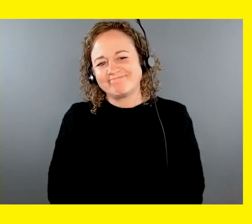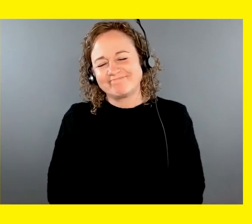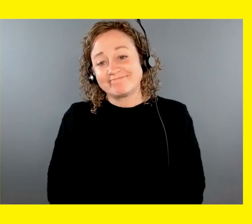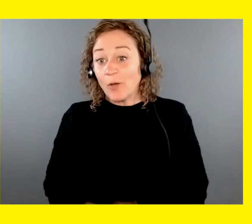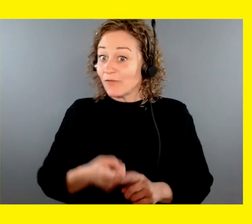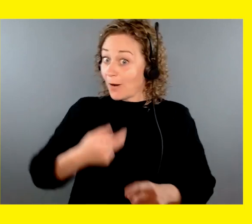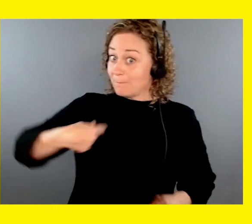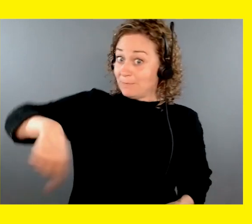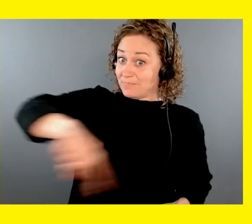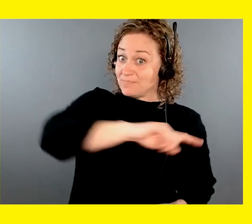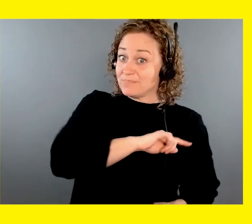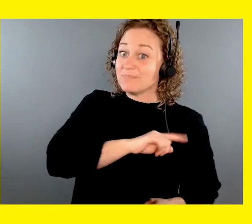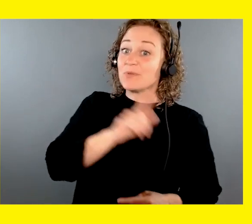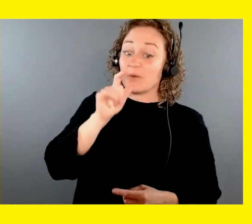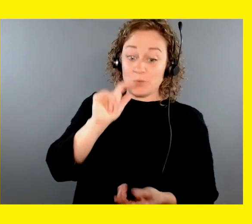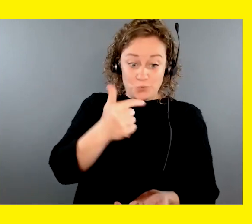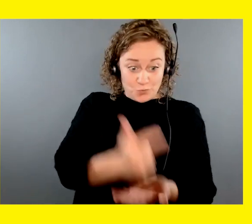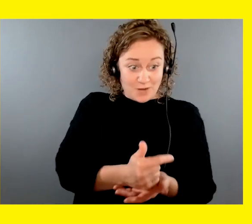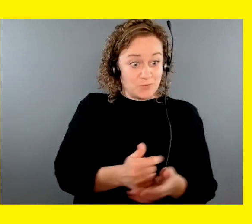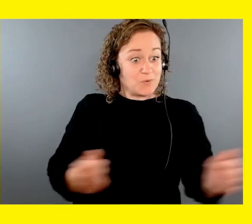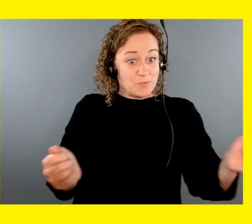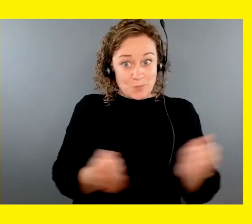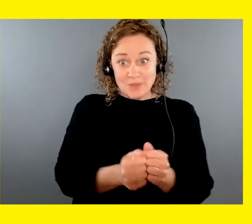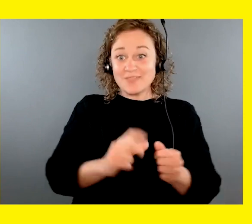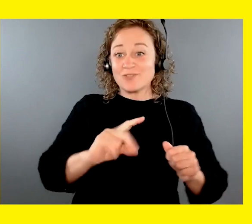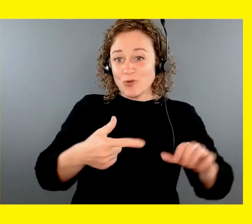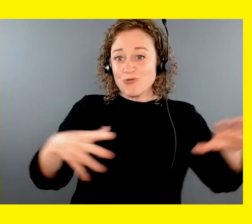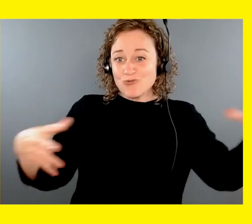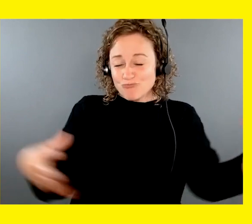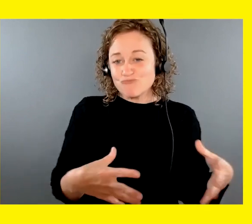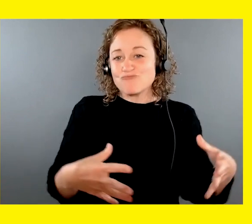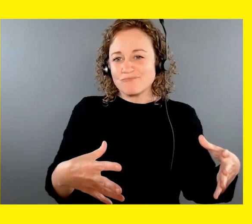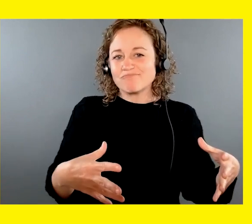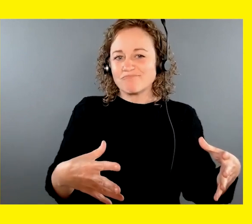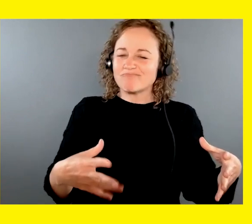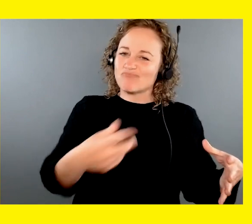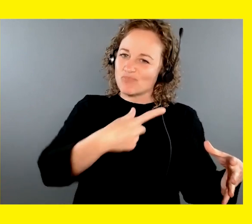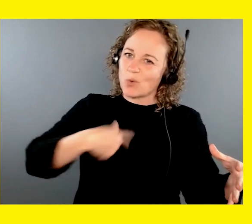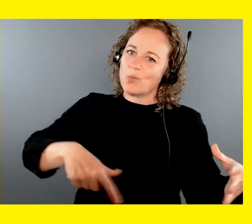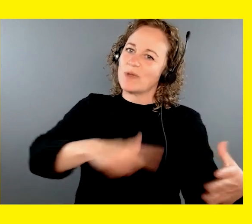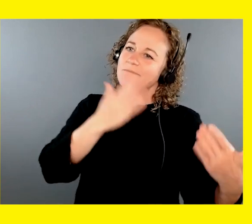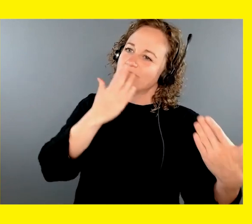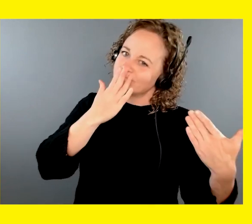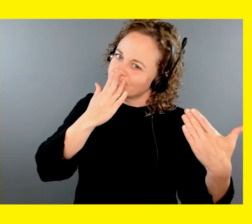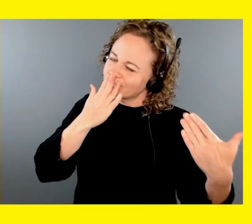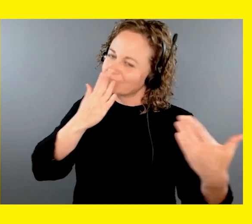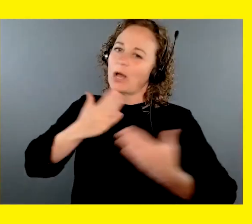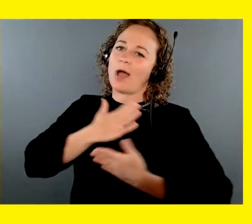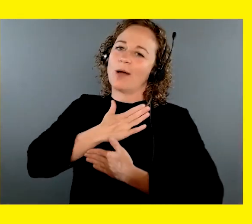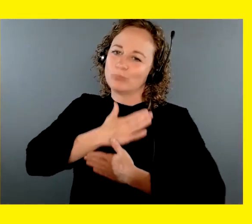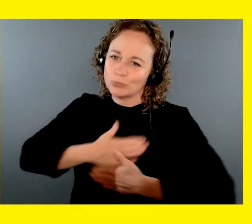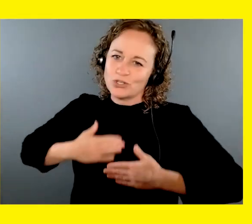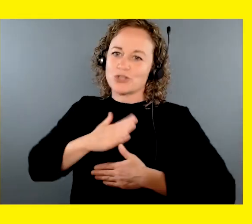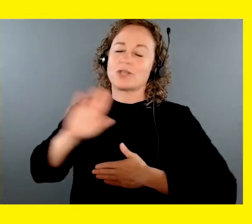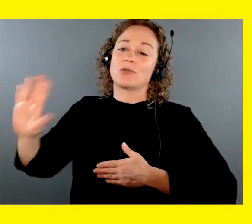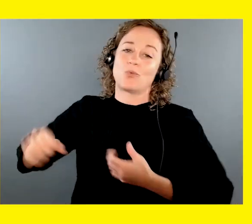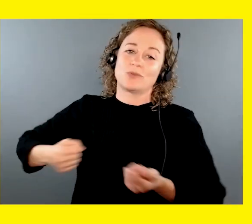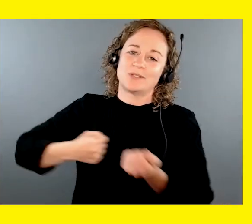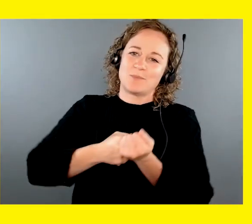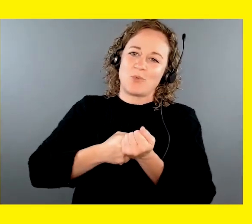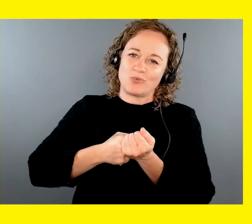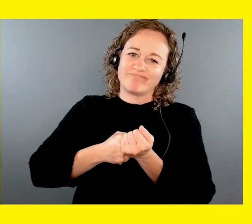of all of the graduates, I really want to say how much we appreciate your support and you.